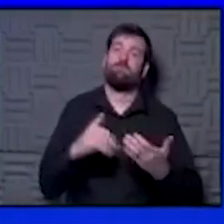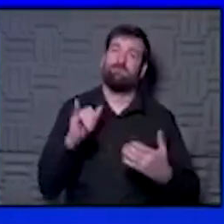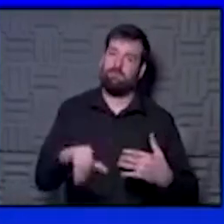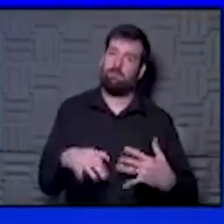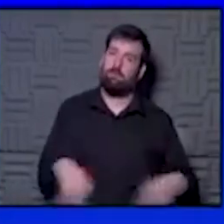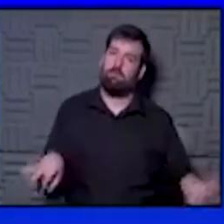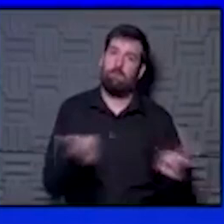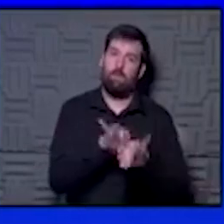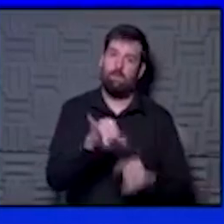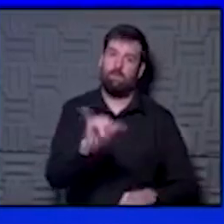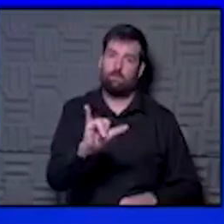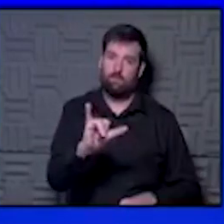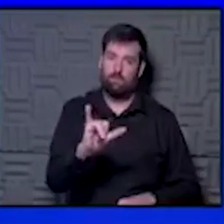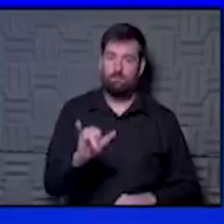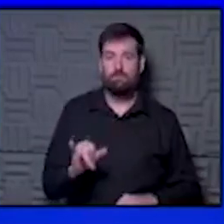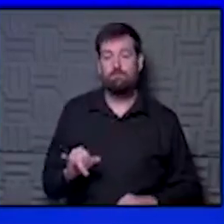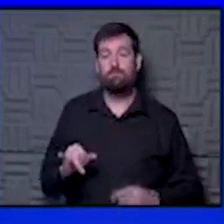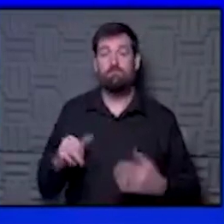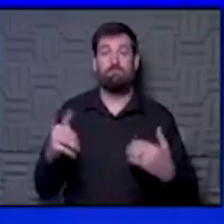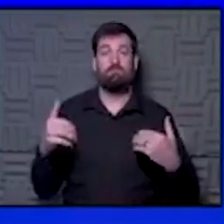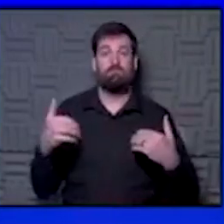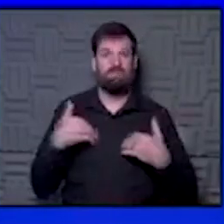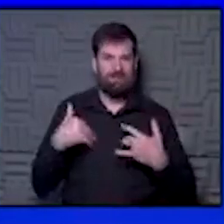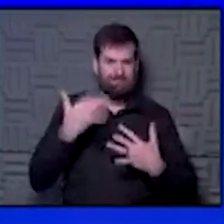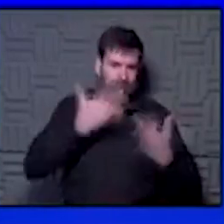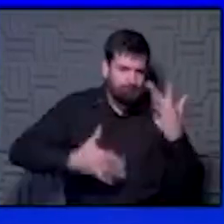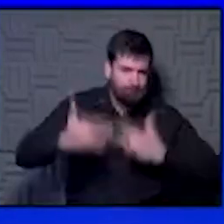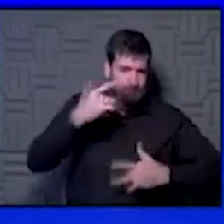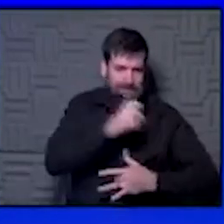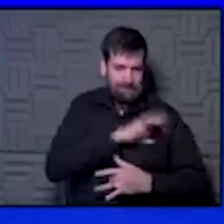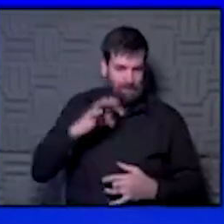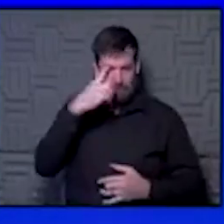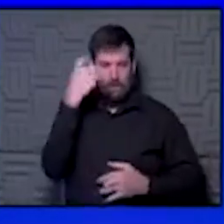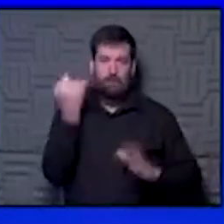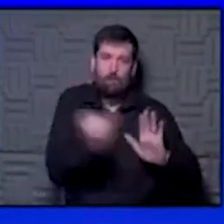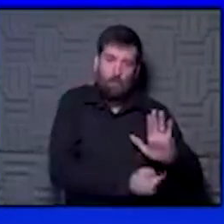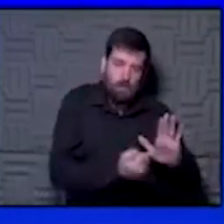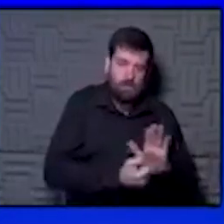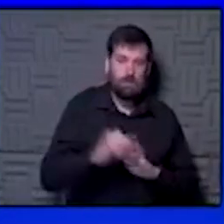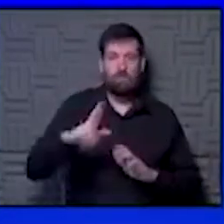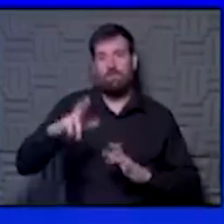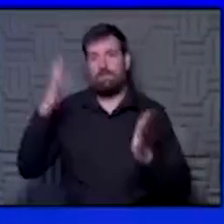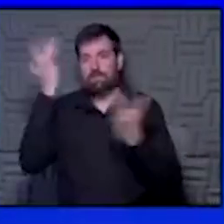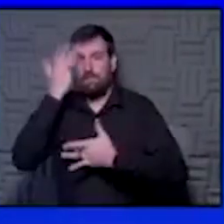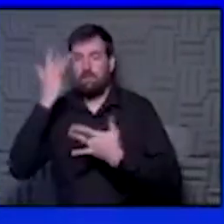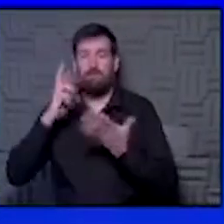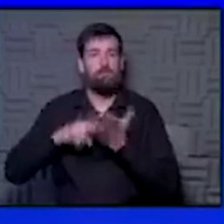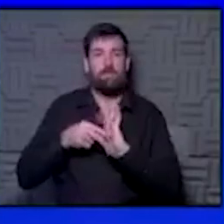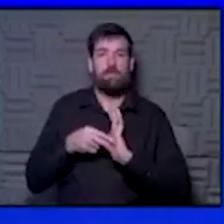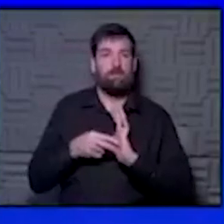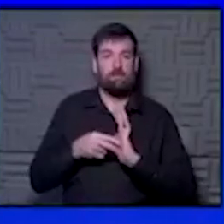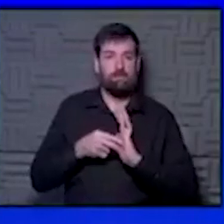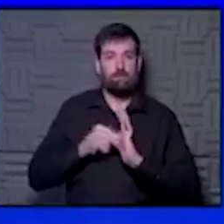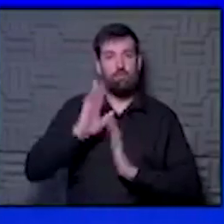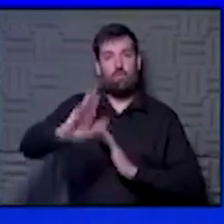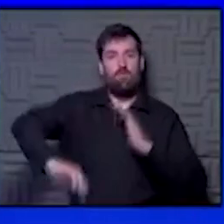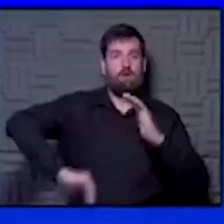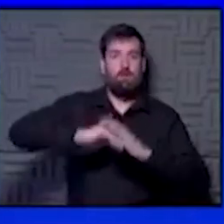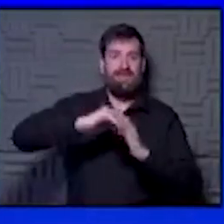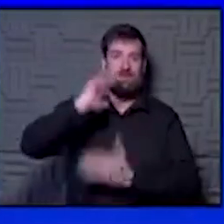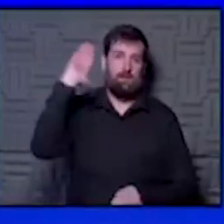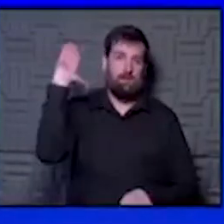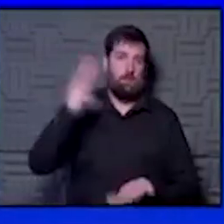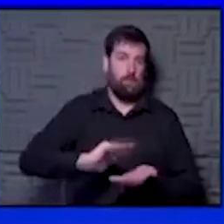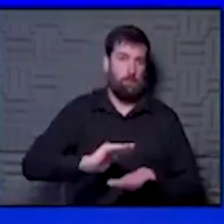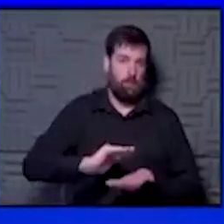prospect as well. So when you have workforce shortages because of quarantine or other illness, that doesn't allow you to have those beds